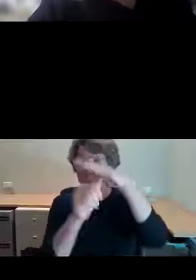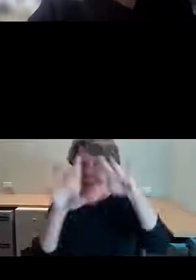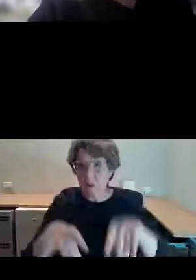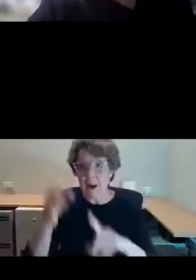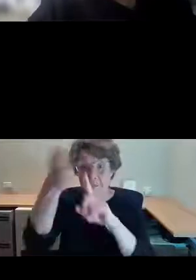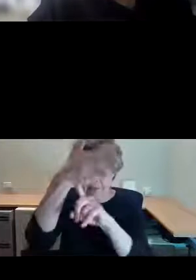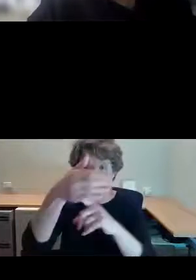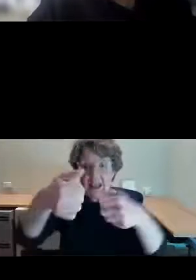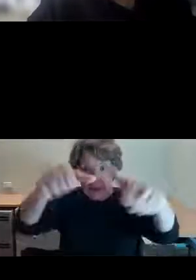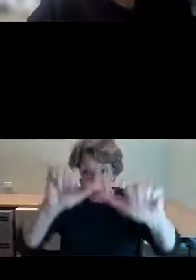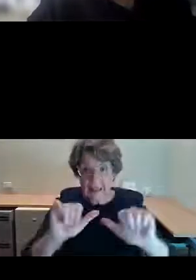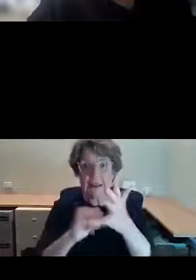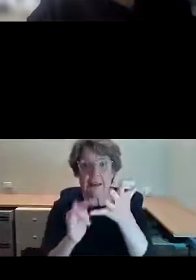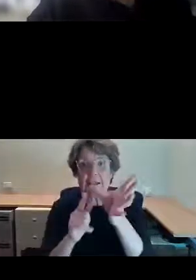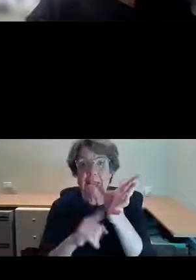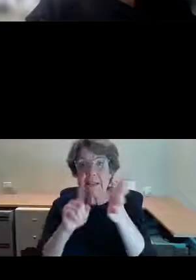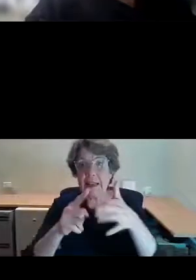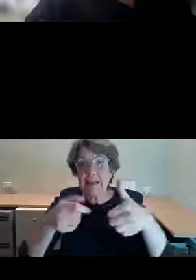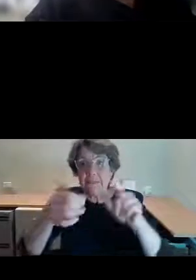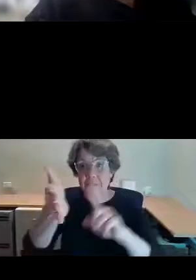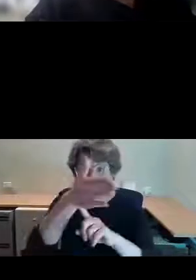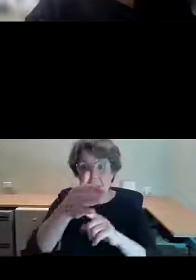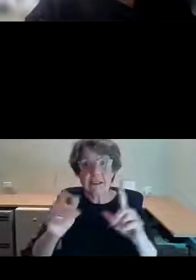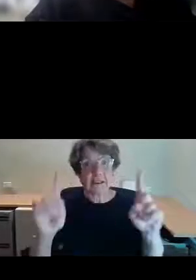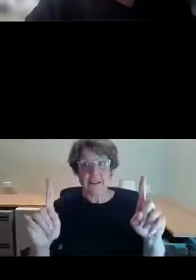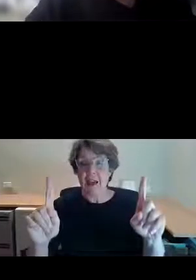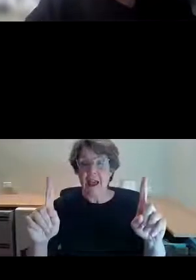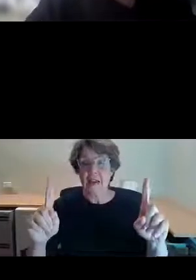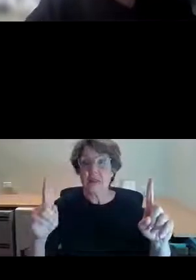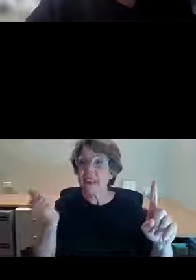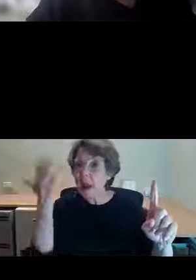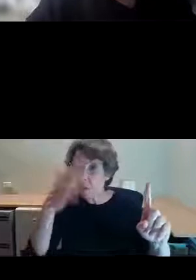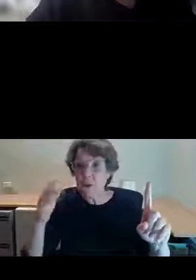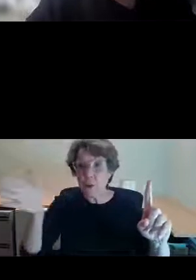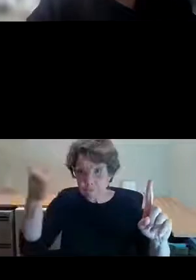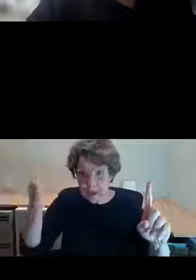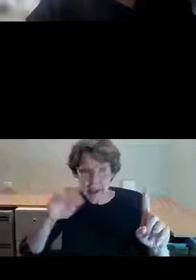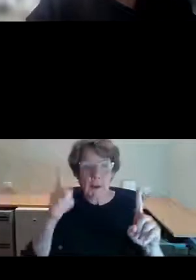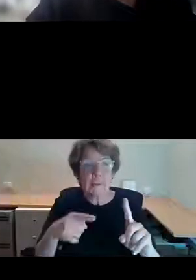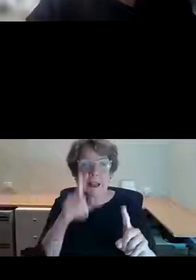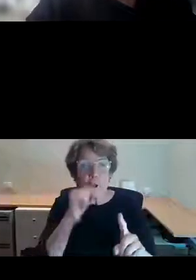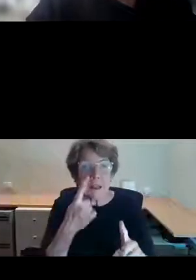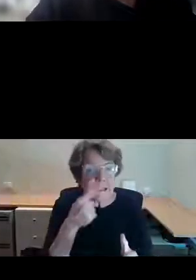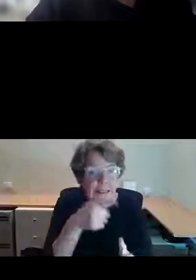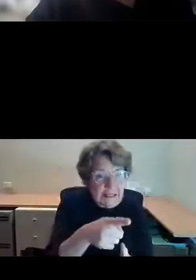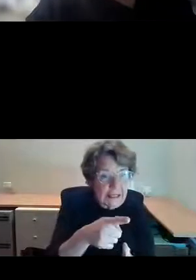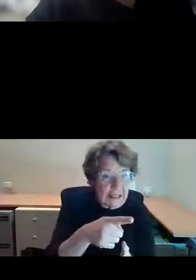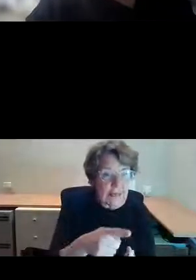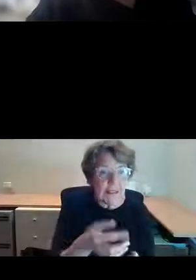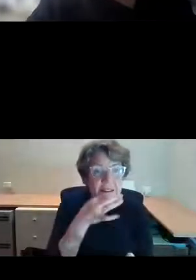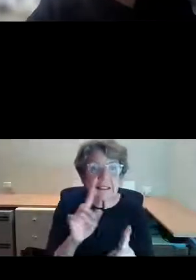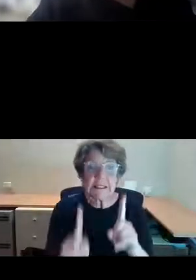and the Aboriginal flags on either side. It's a little hard to see, it's the city's flag in the centre. And there was